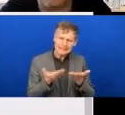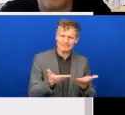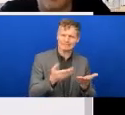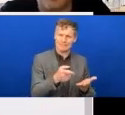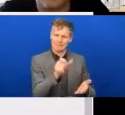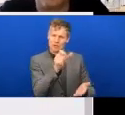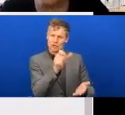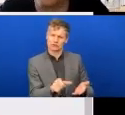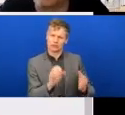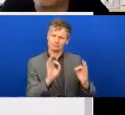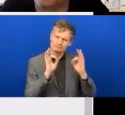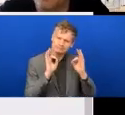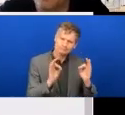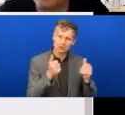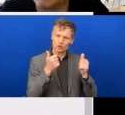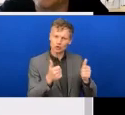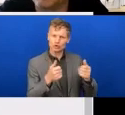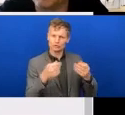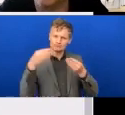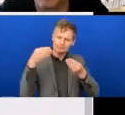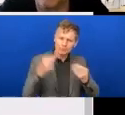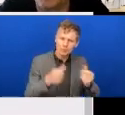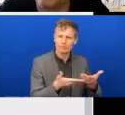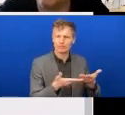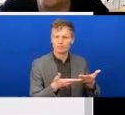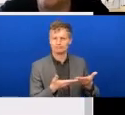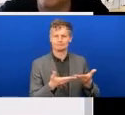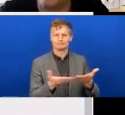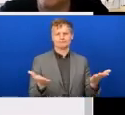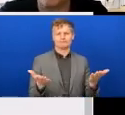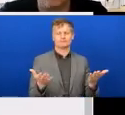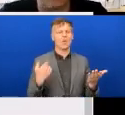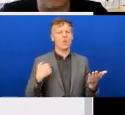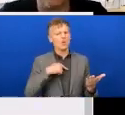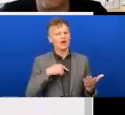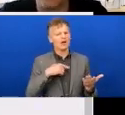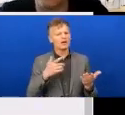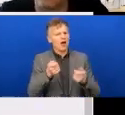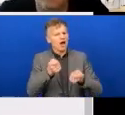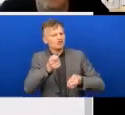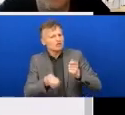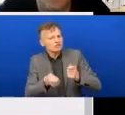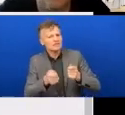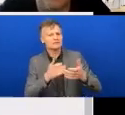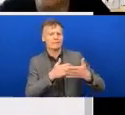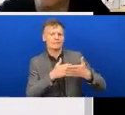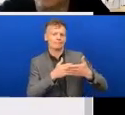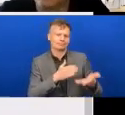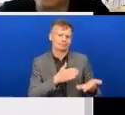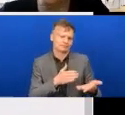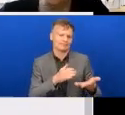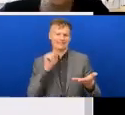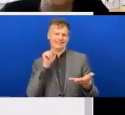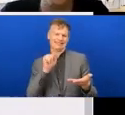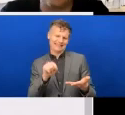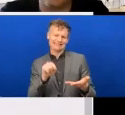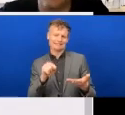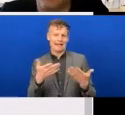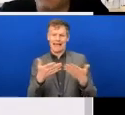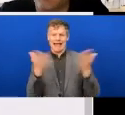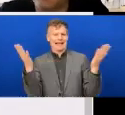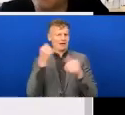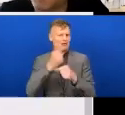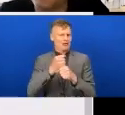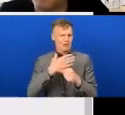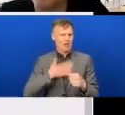very conscious that adjustments and providing adjustments to remove barriers for individuals is a key factor in any organisation, but particularly that